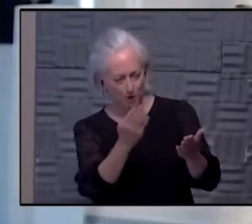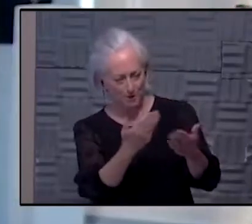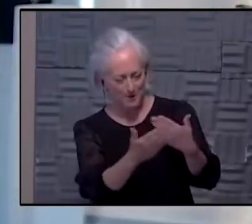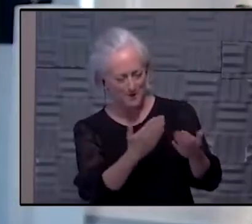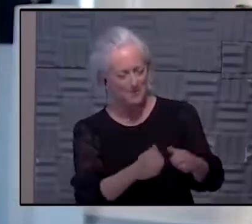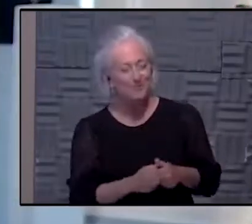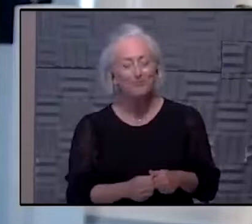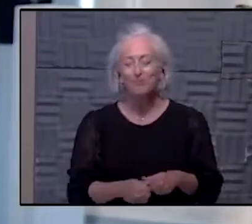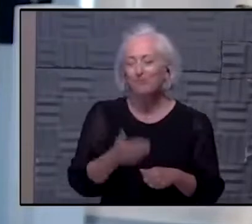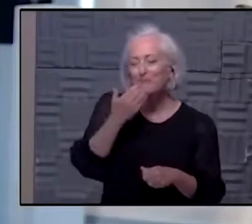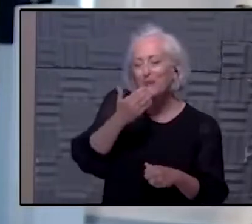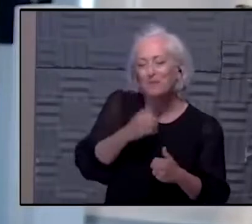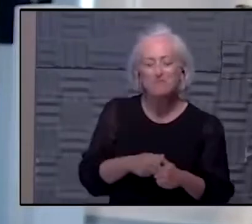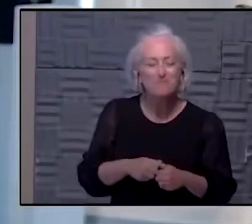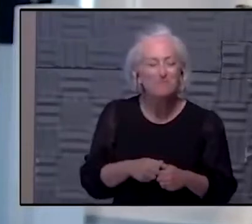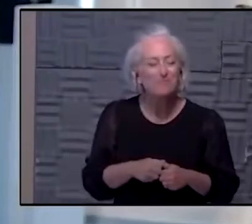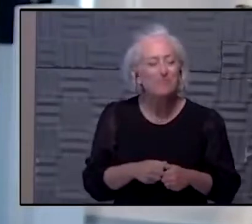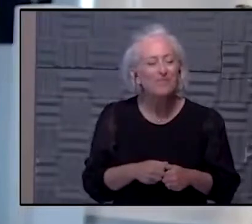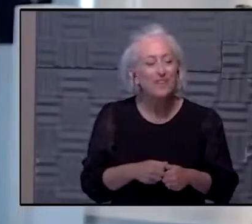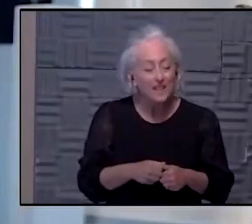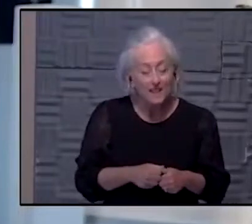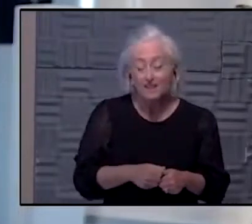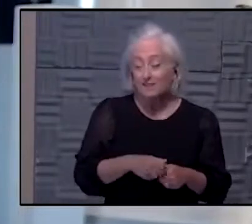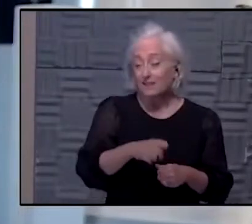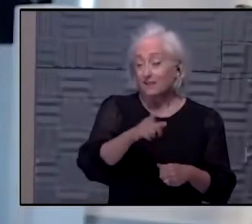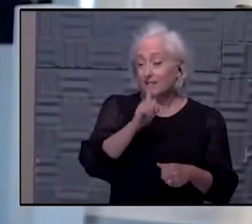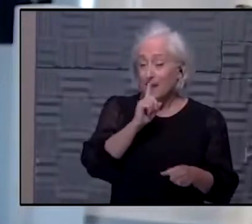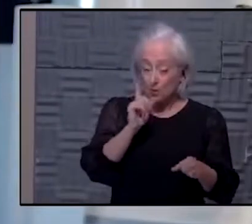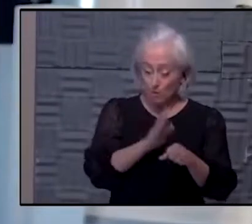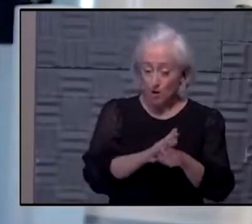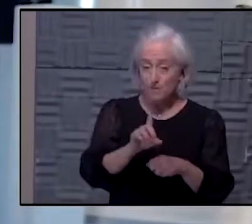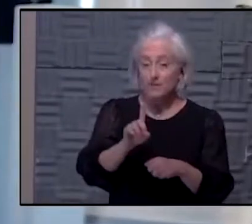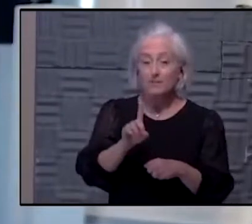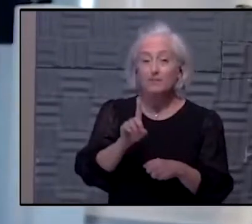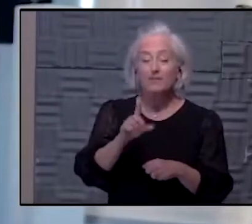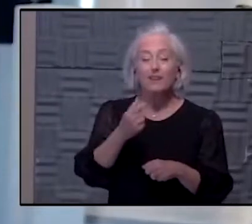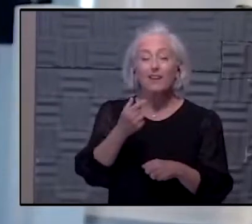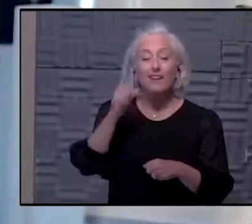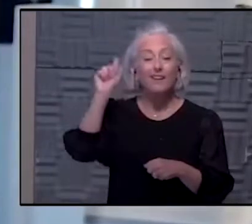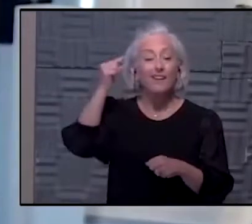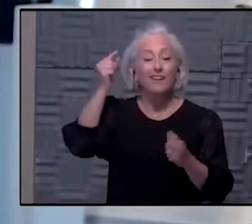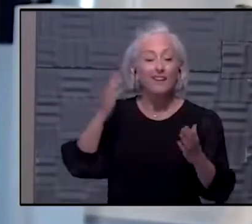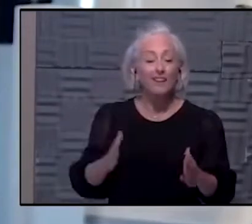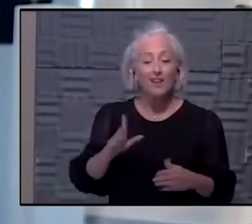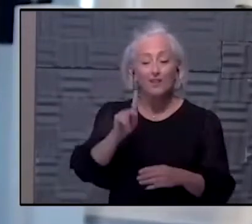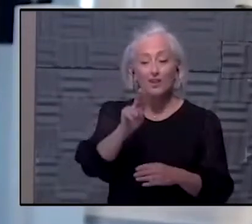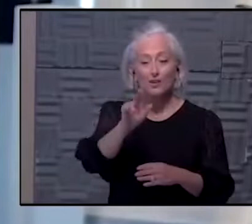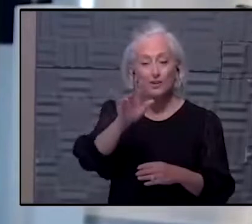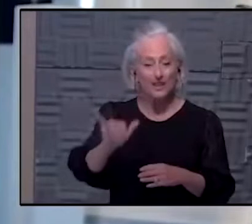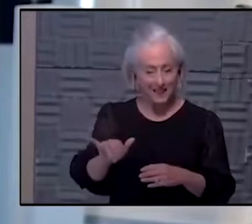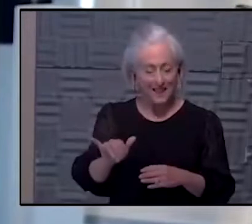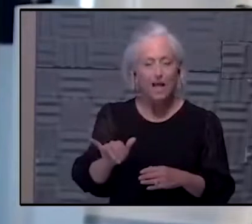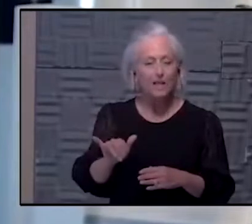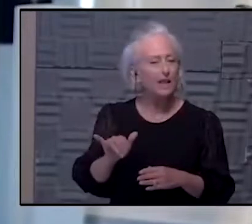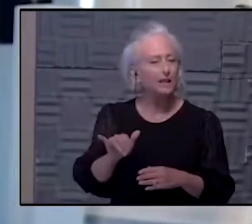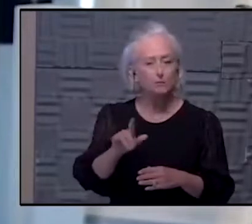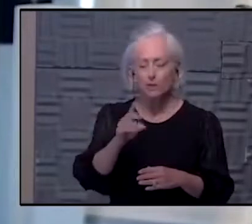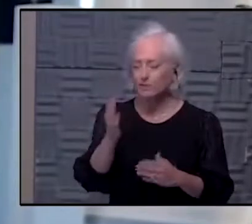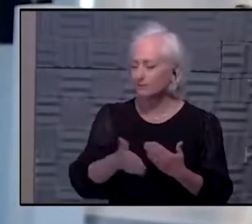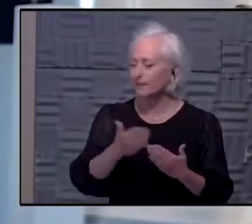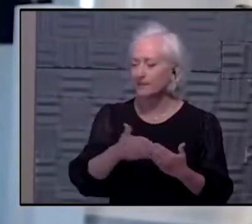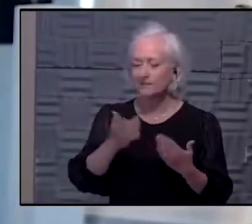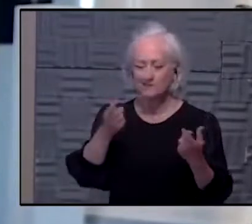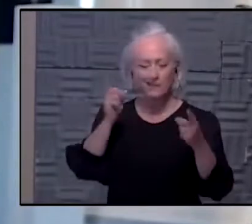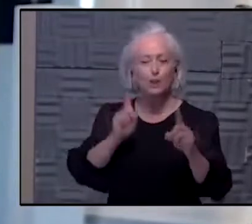Well, thanks. And I assure you that Governor Kelly took no arm twisting to agree with our public health recommendation to do that.